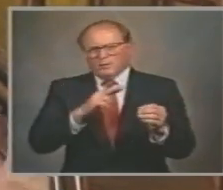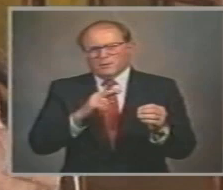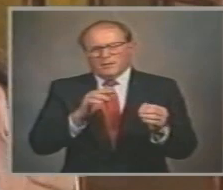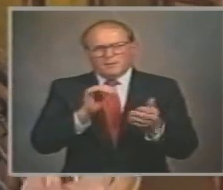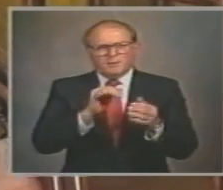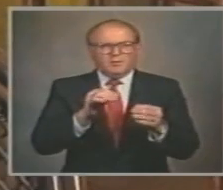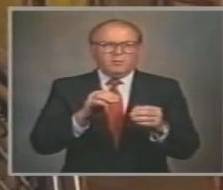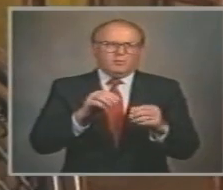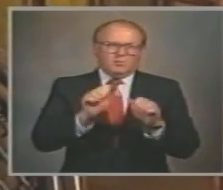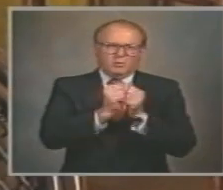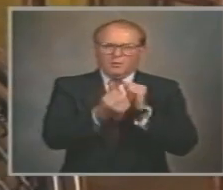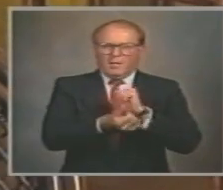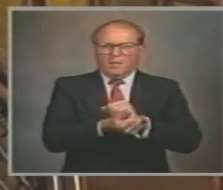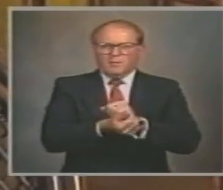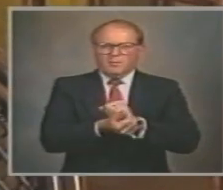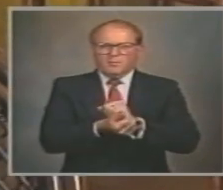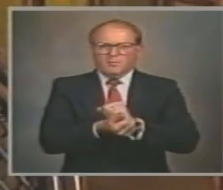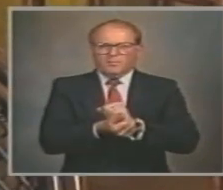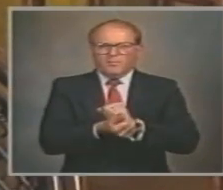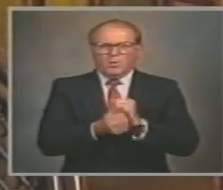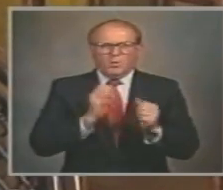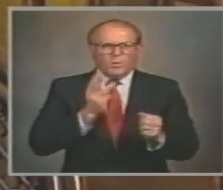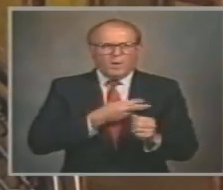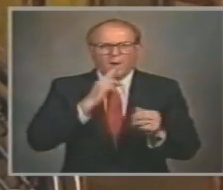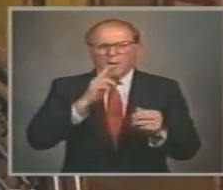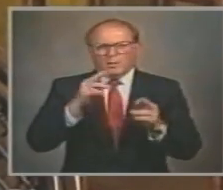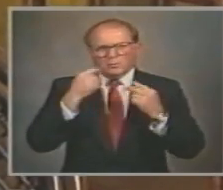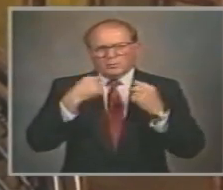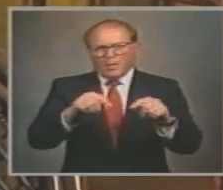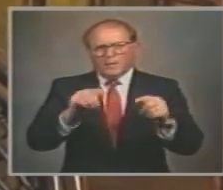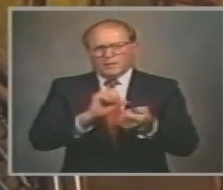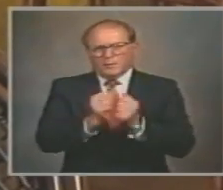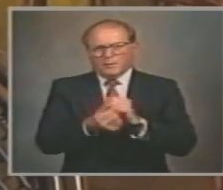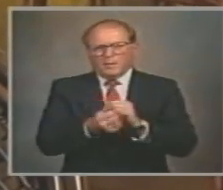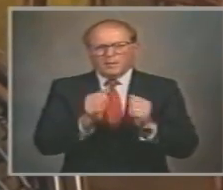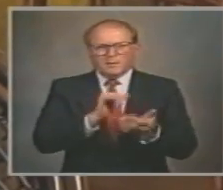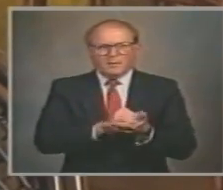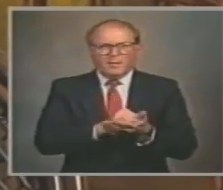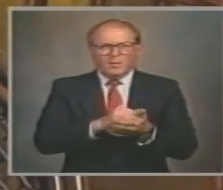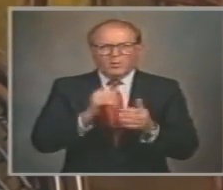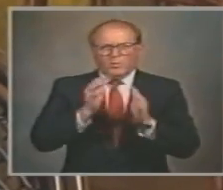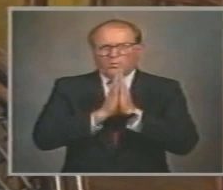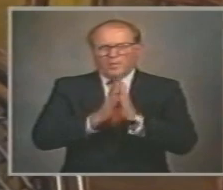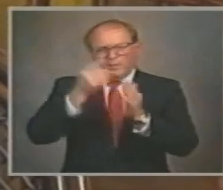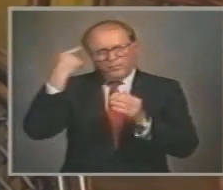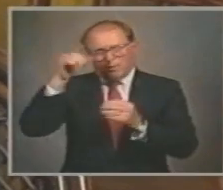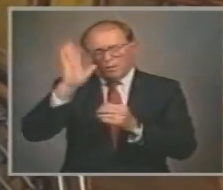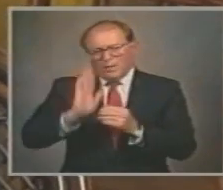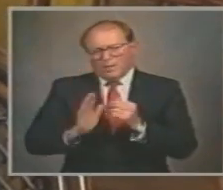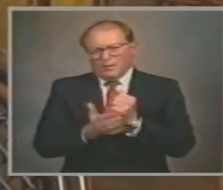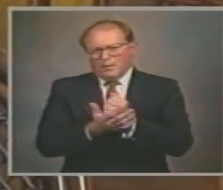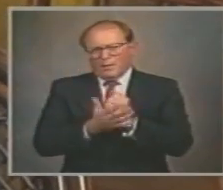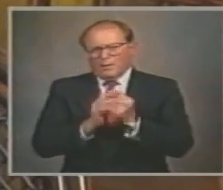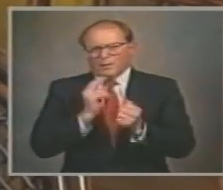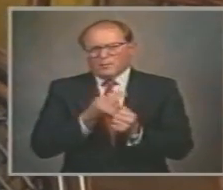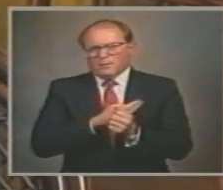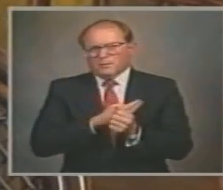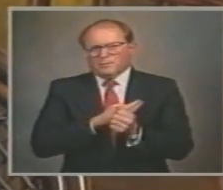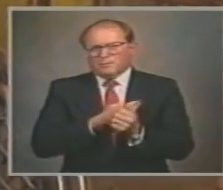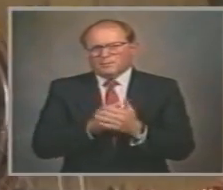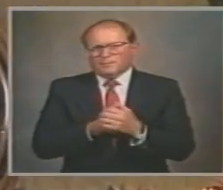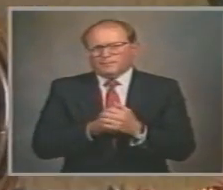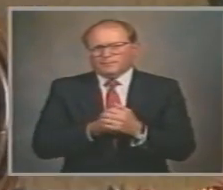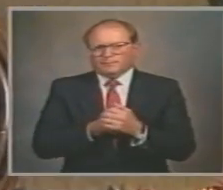What an indictment We're trying to change that Pray for God to help us And join us, will you?